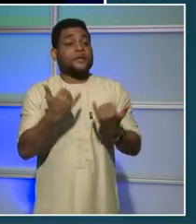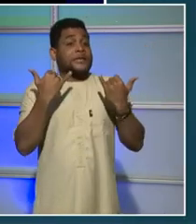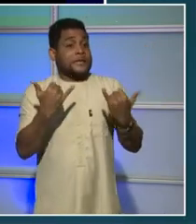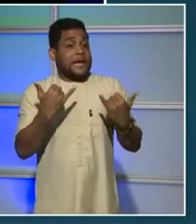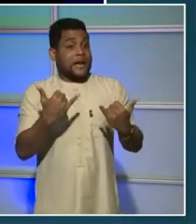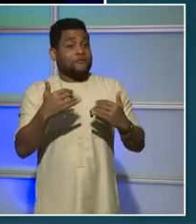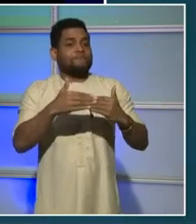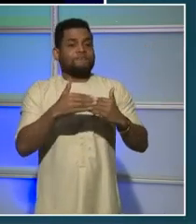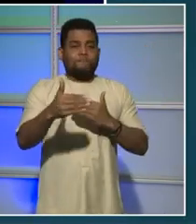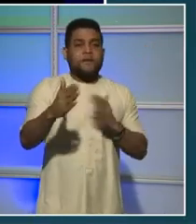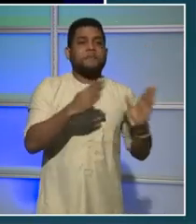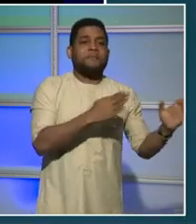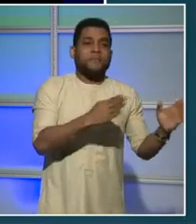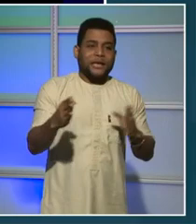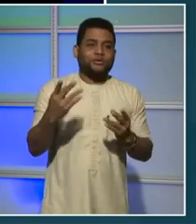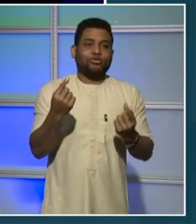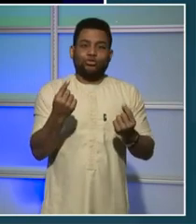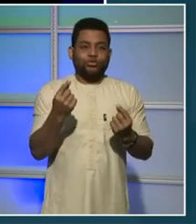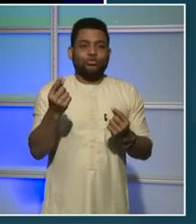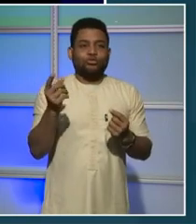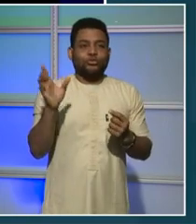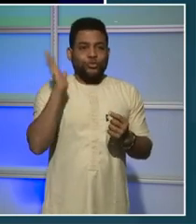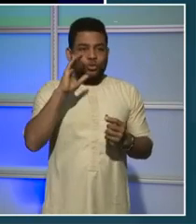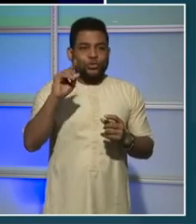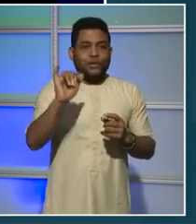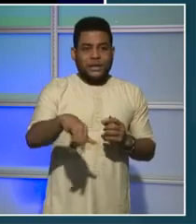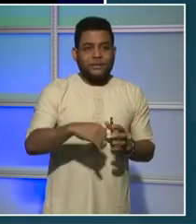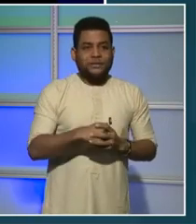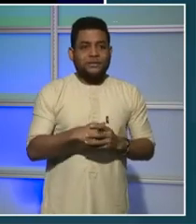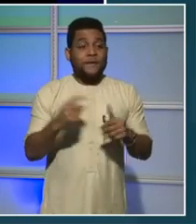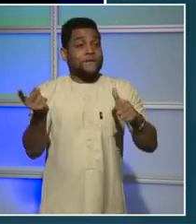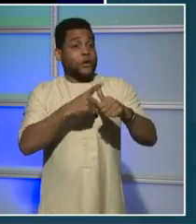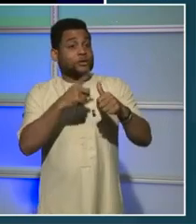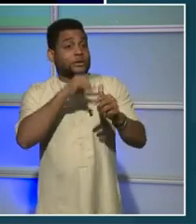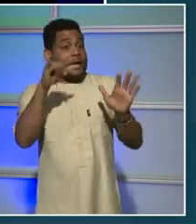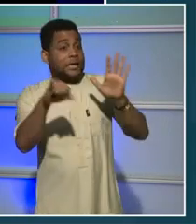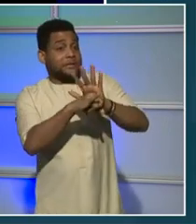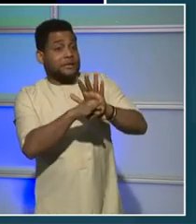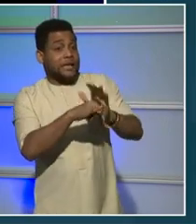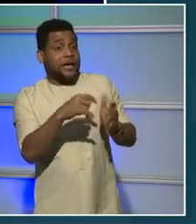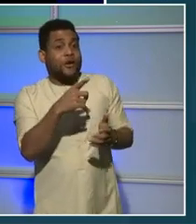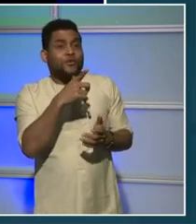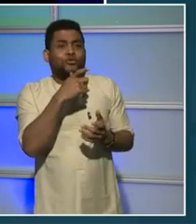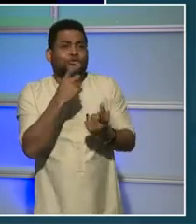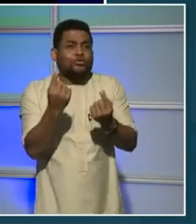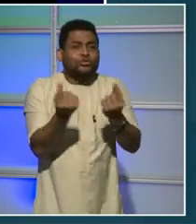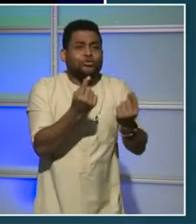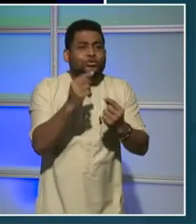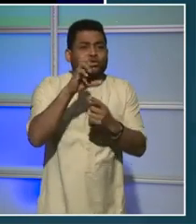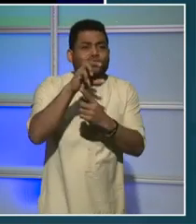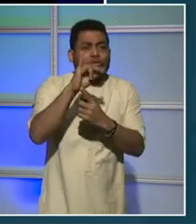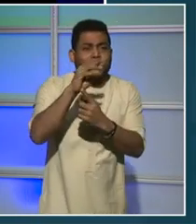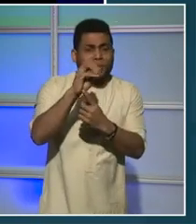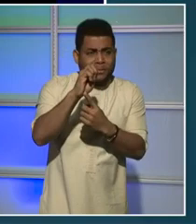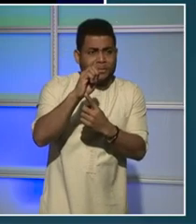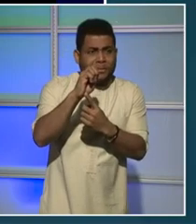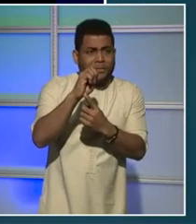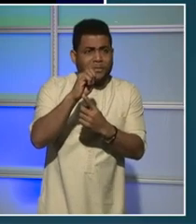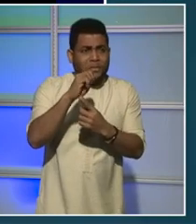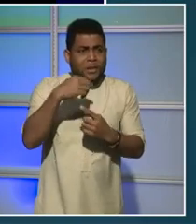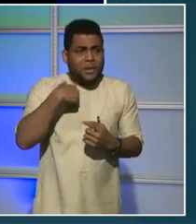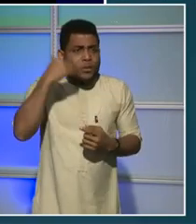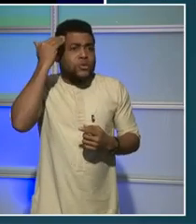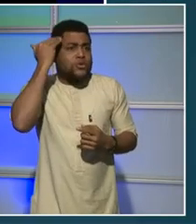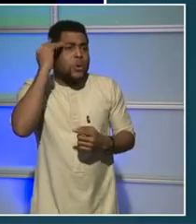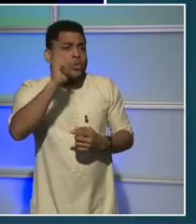Identify the people who we know because they have used guns in our city, and we know the places that they've used guns, and